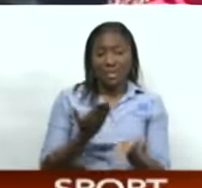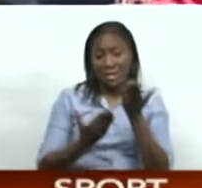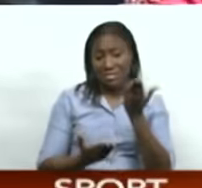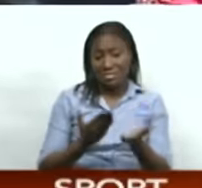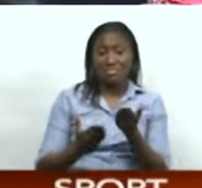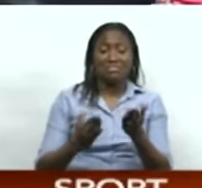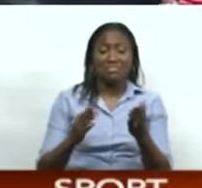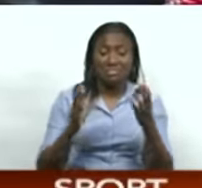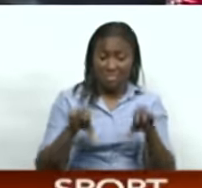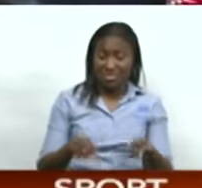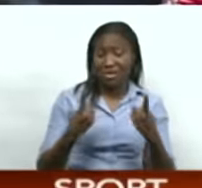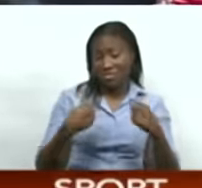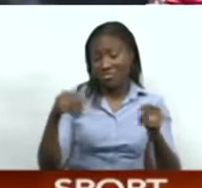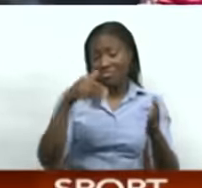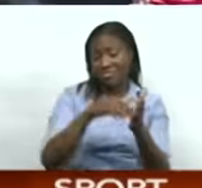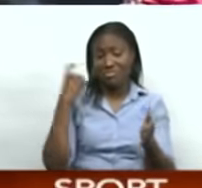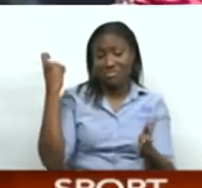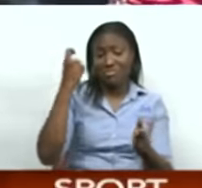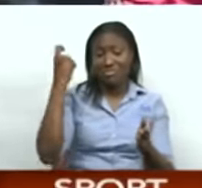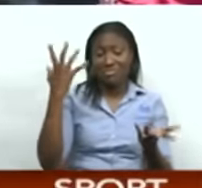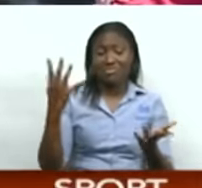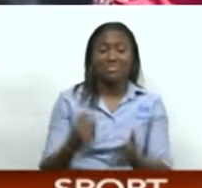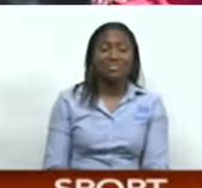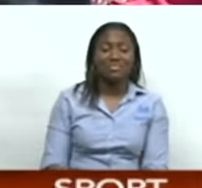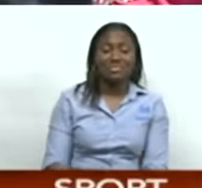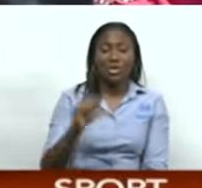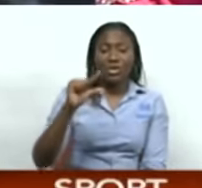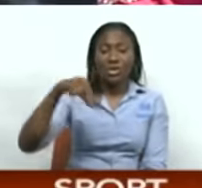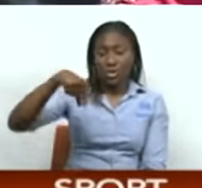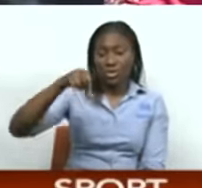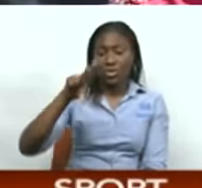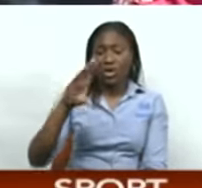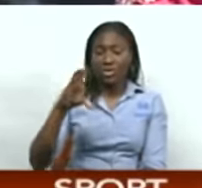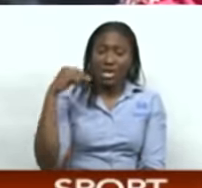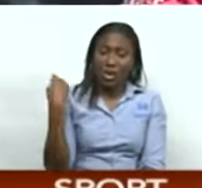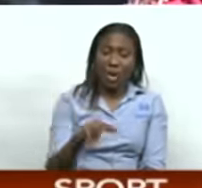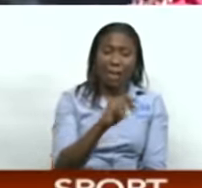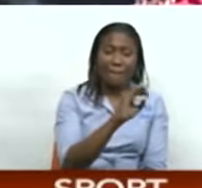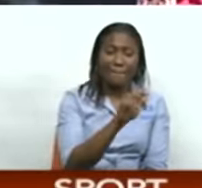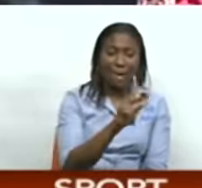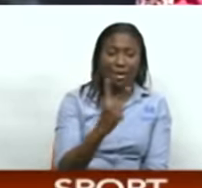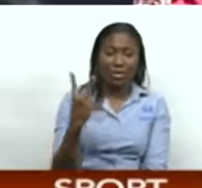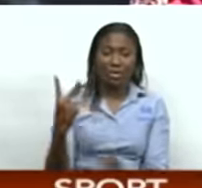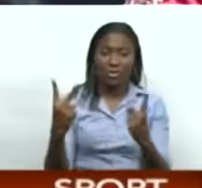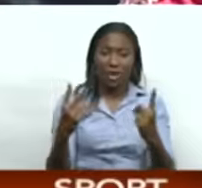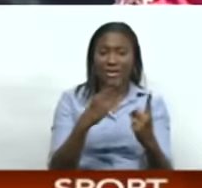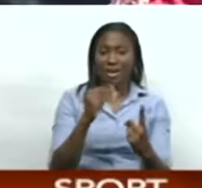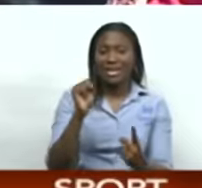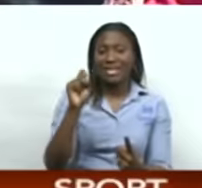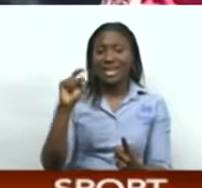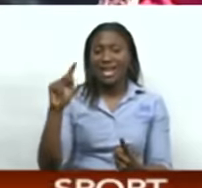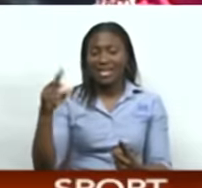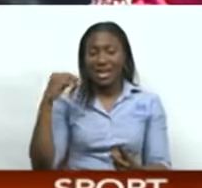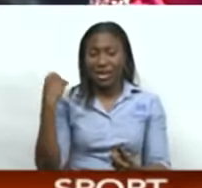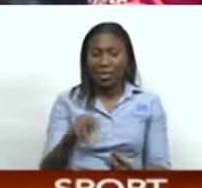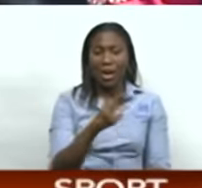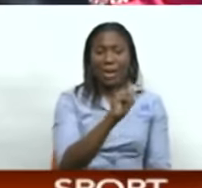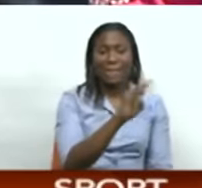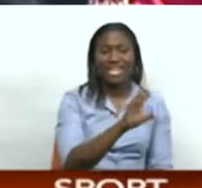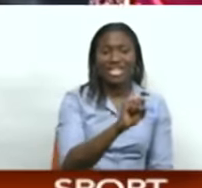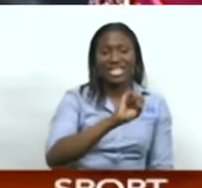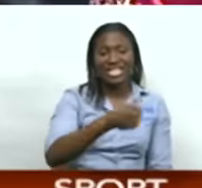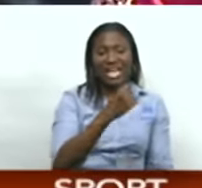alive. Elsewhere, Queen's Royal College defeated Malik 2-1. St. Anthony's College got a 7-2 win over Blanchet Shea's secondary,